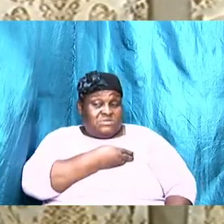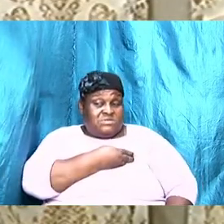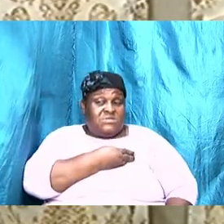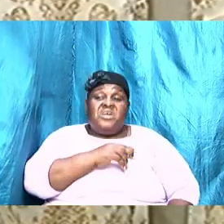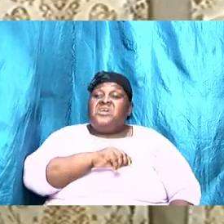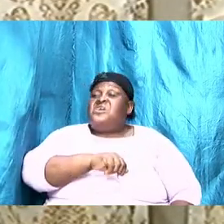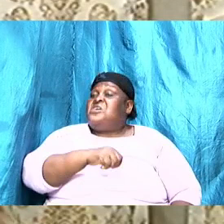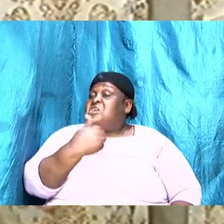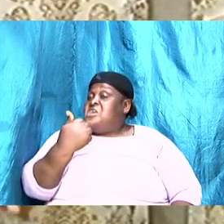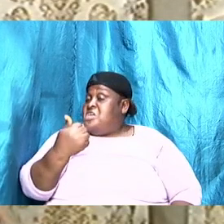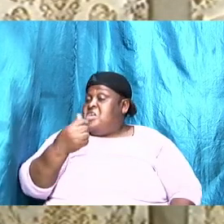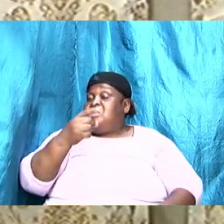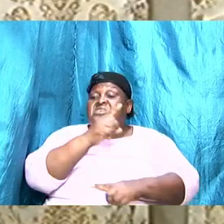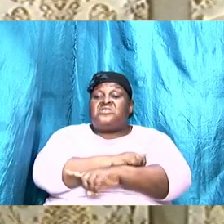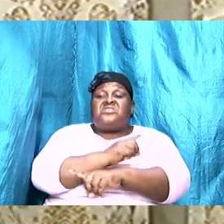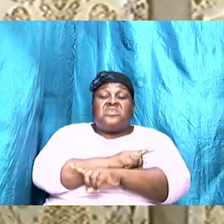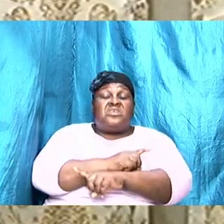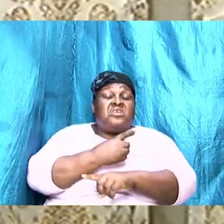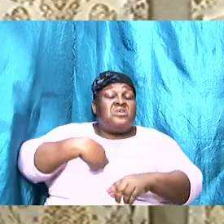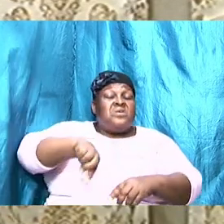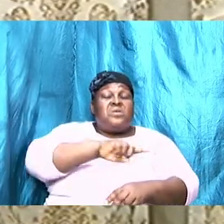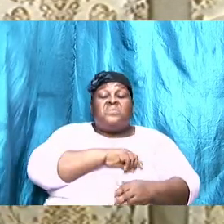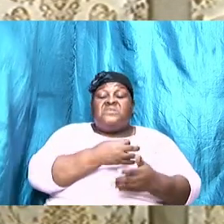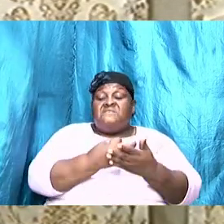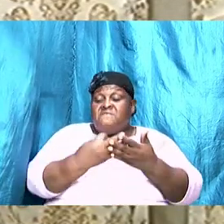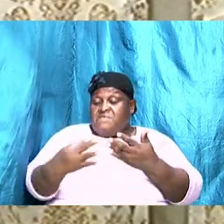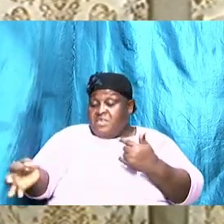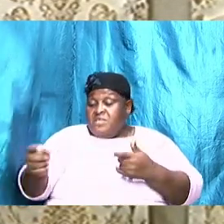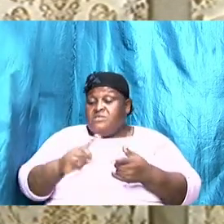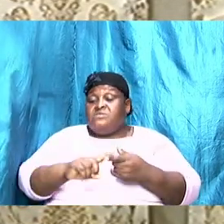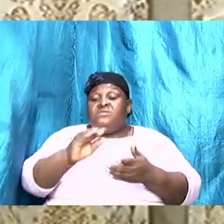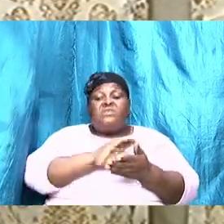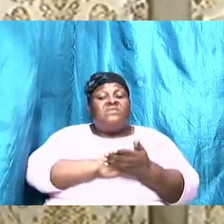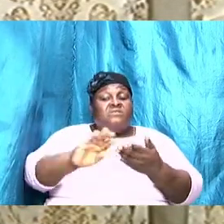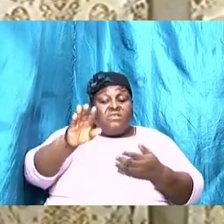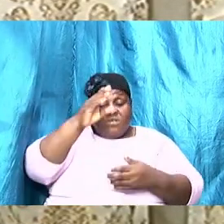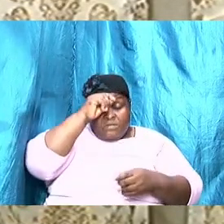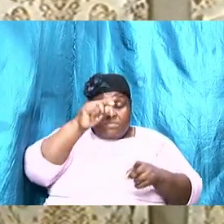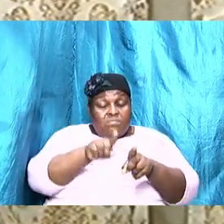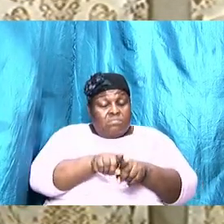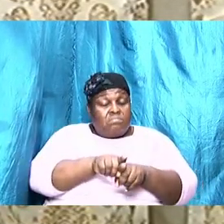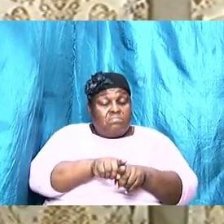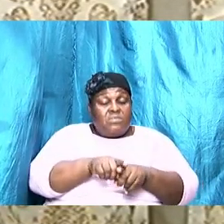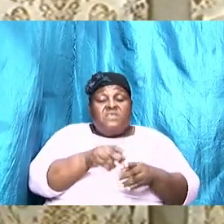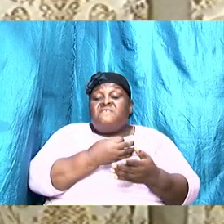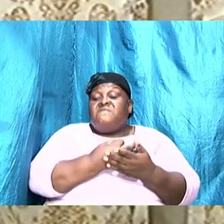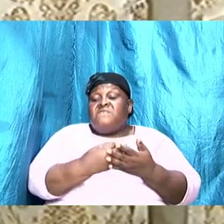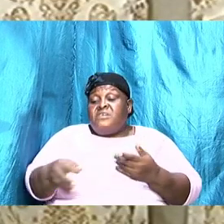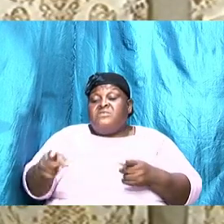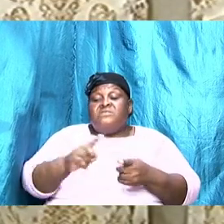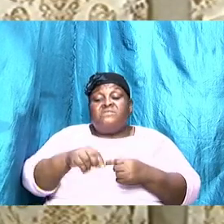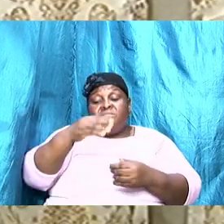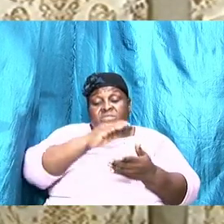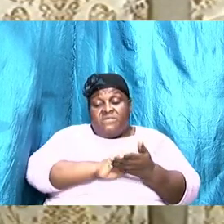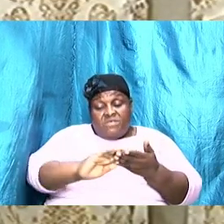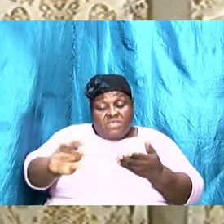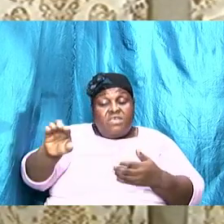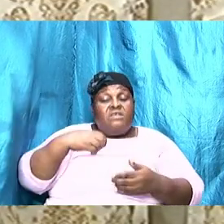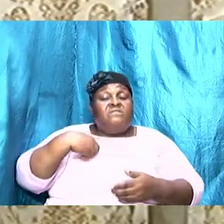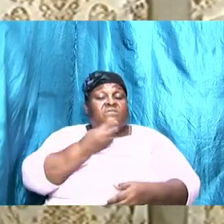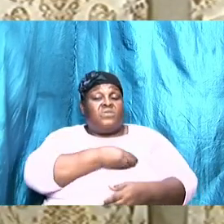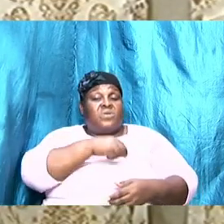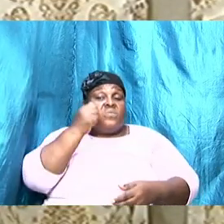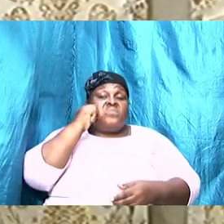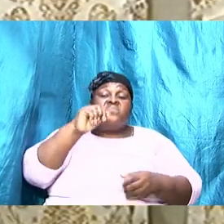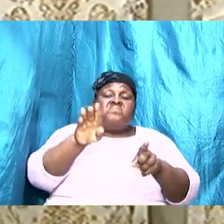we fail to forgive our brother we fail to forgive our sister and then